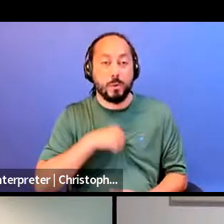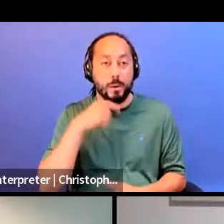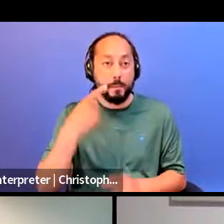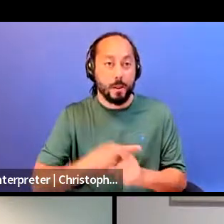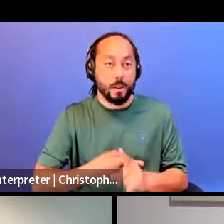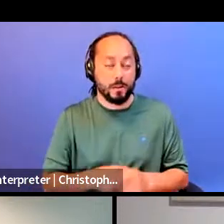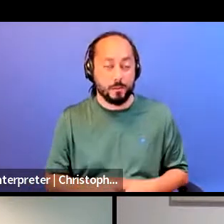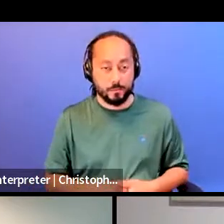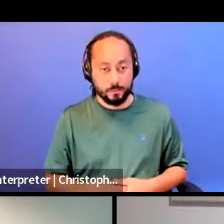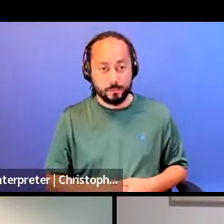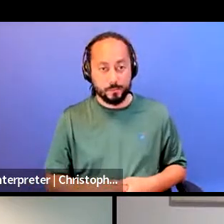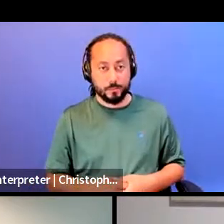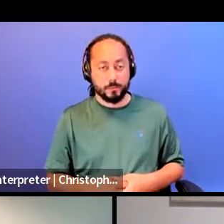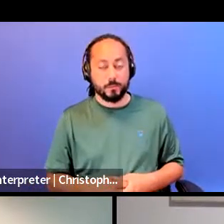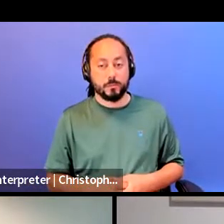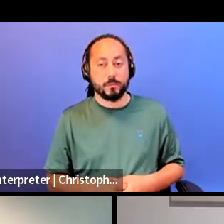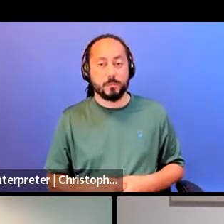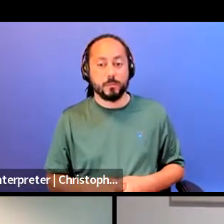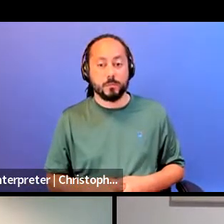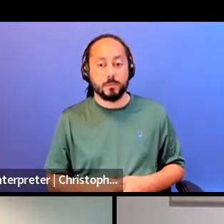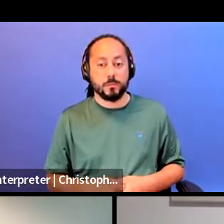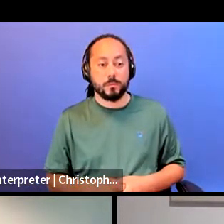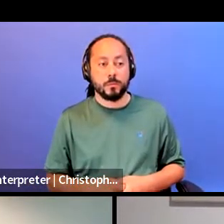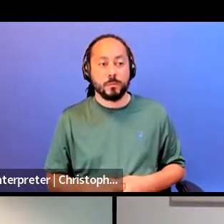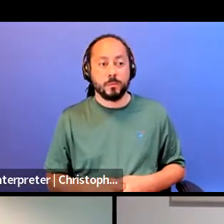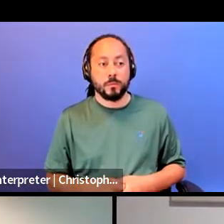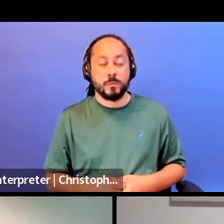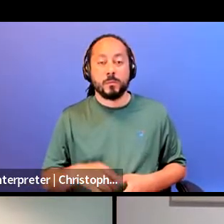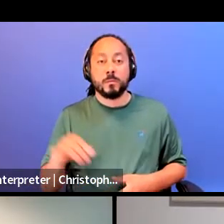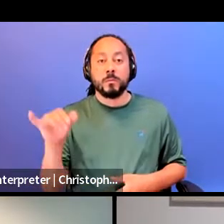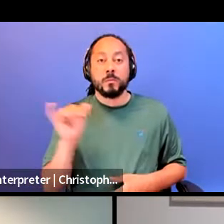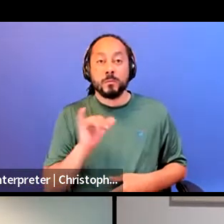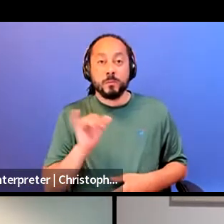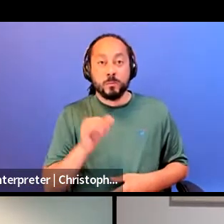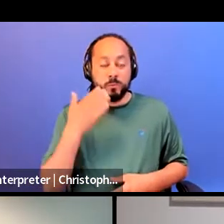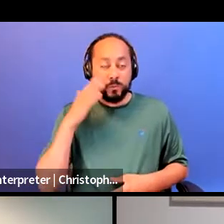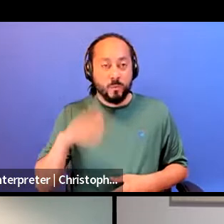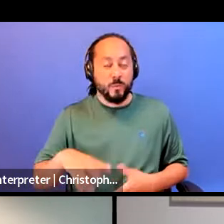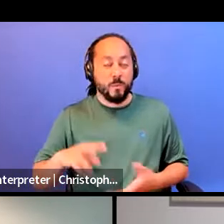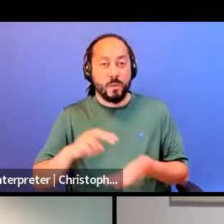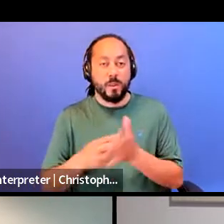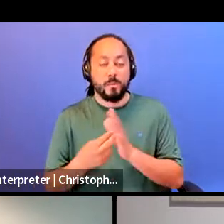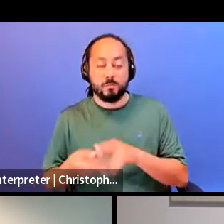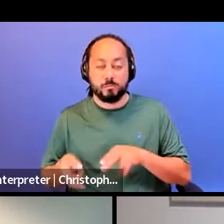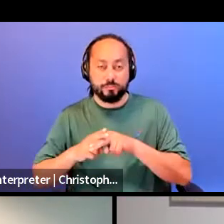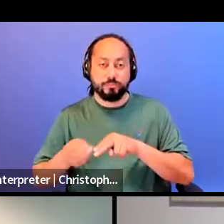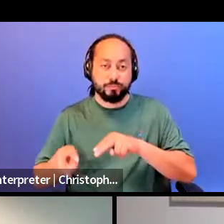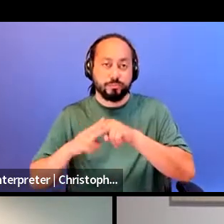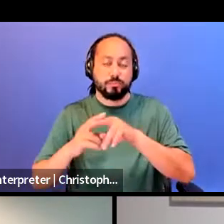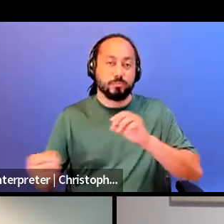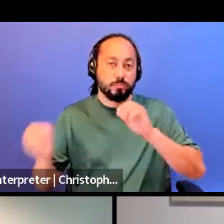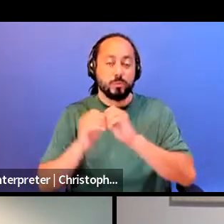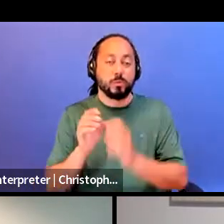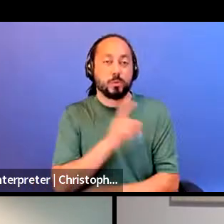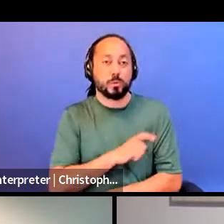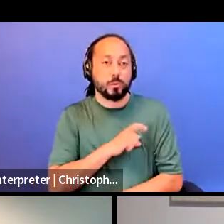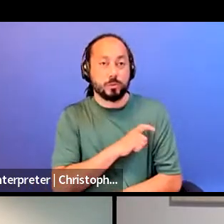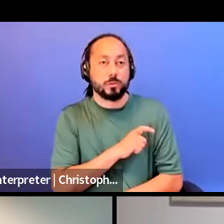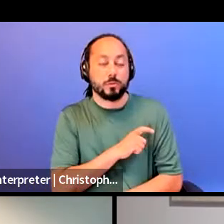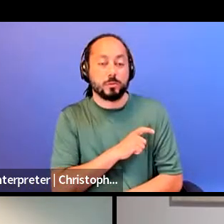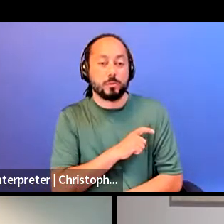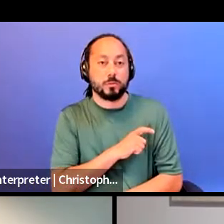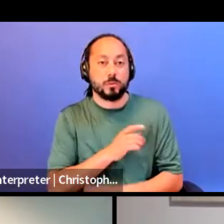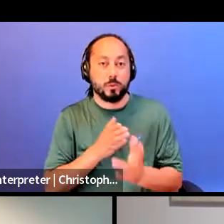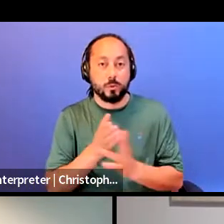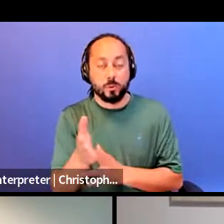And also at the same time, we know that it means an escalation of policing and security throughout all of our